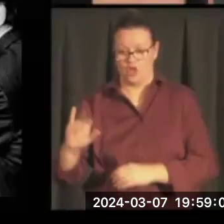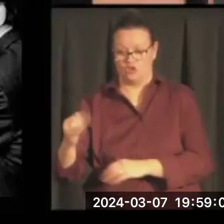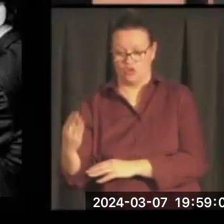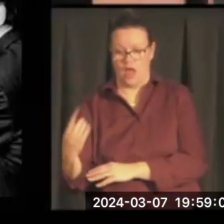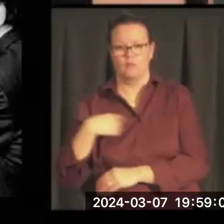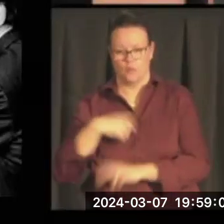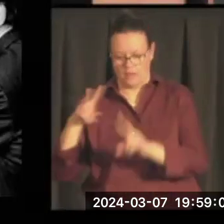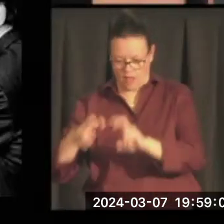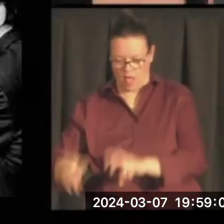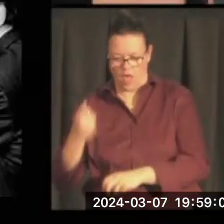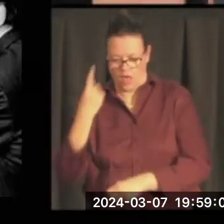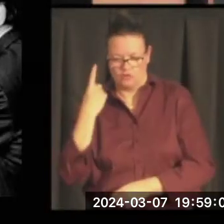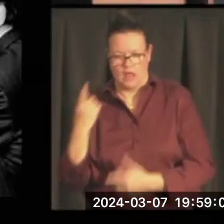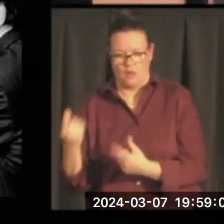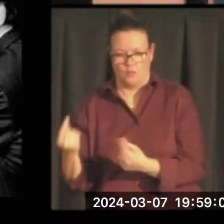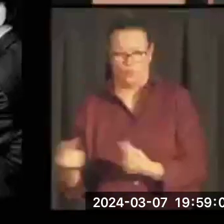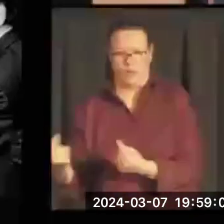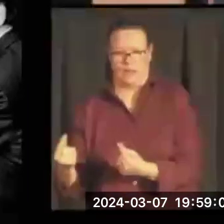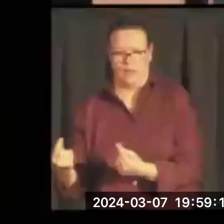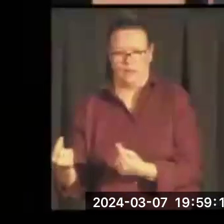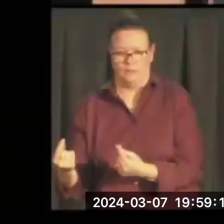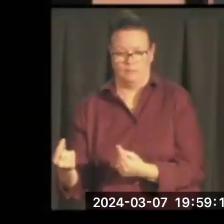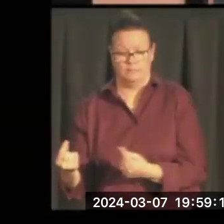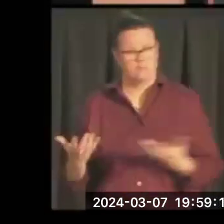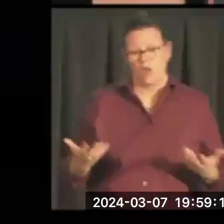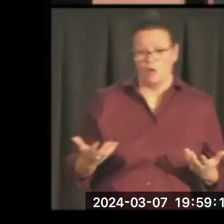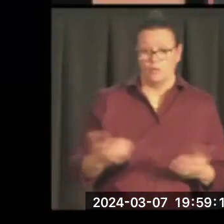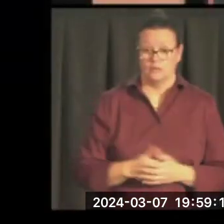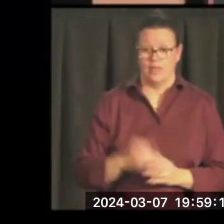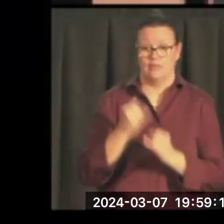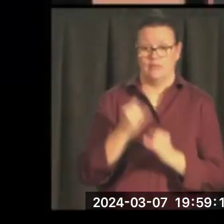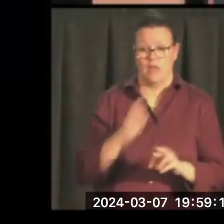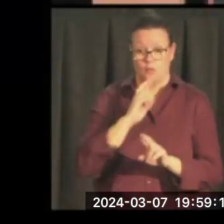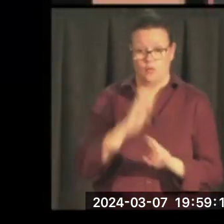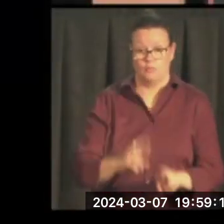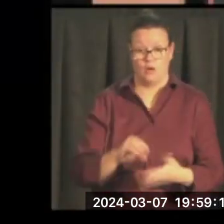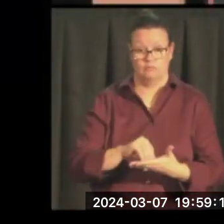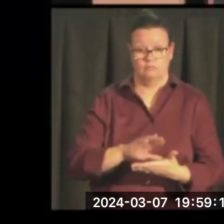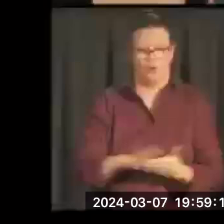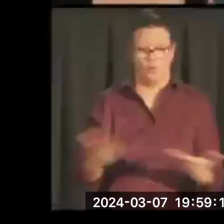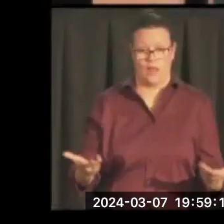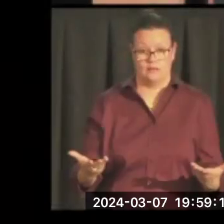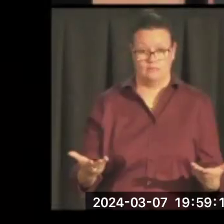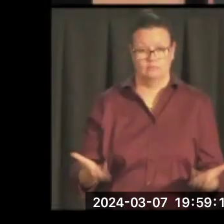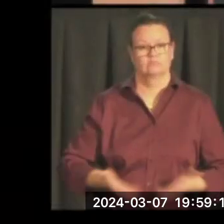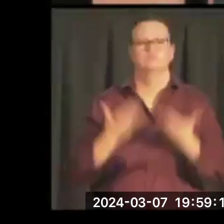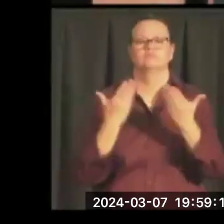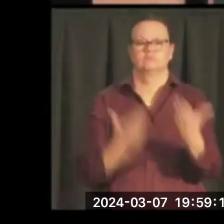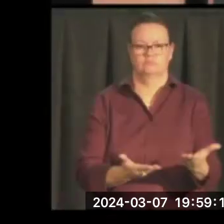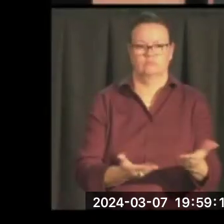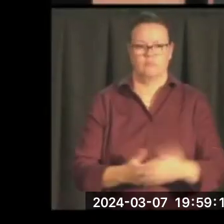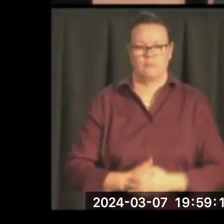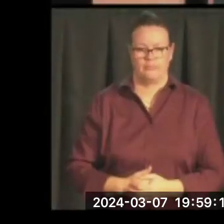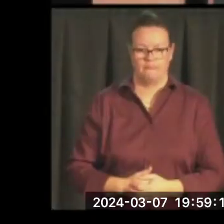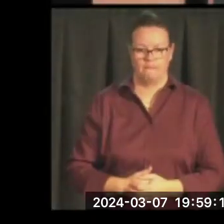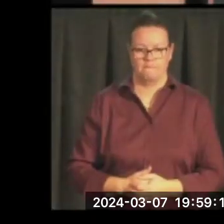great deal of attention to questions of intelligence, the final report was issued, meaning that